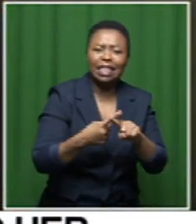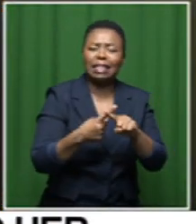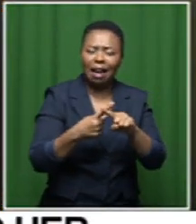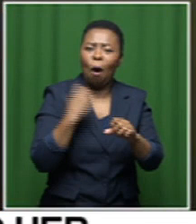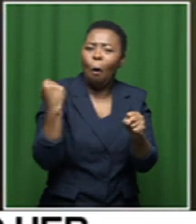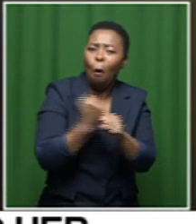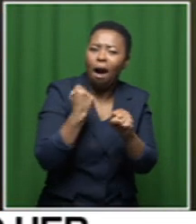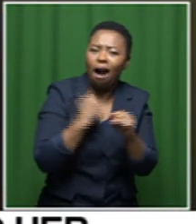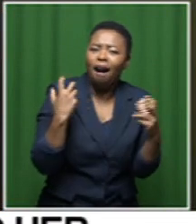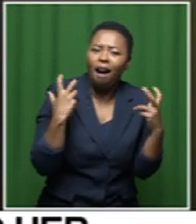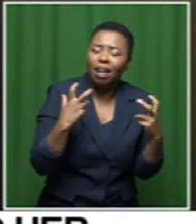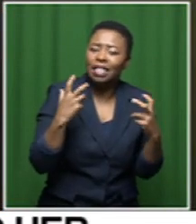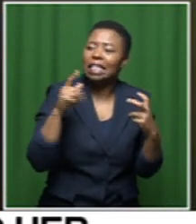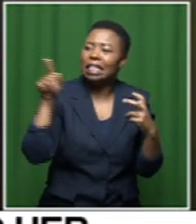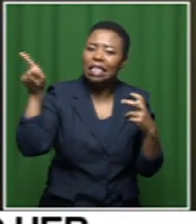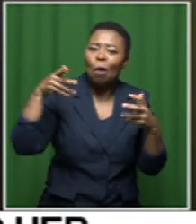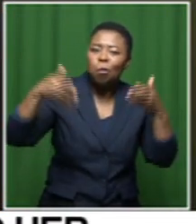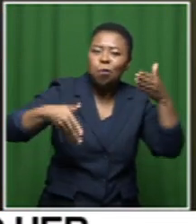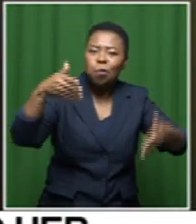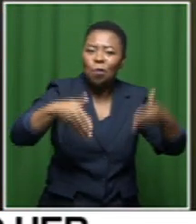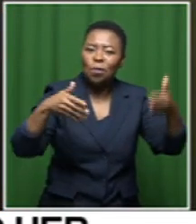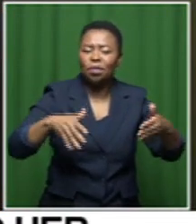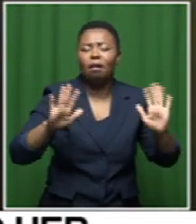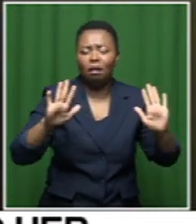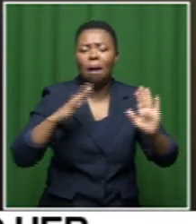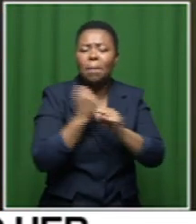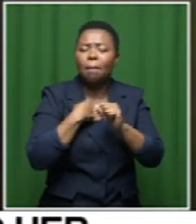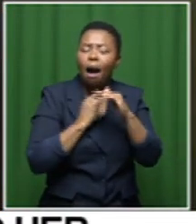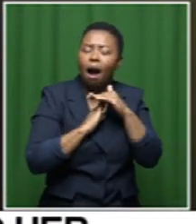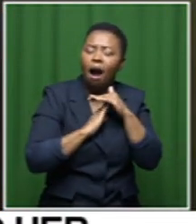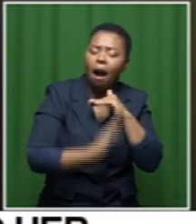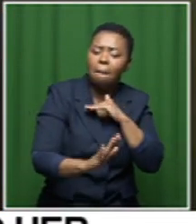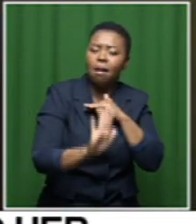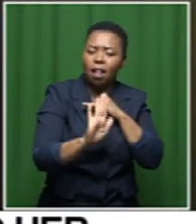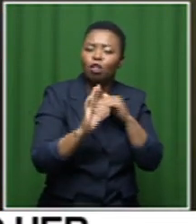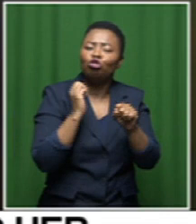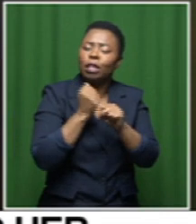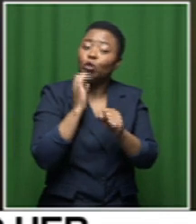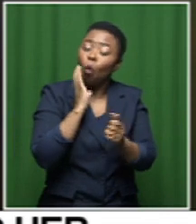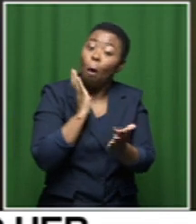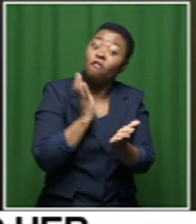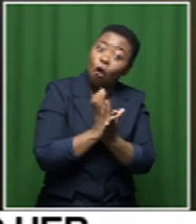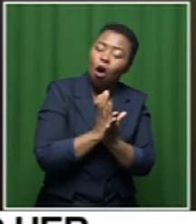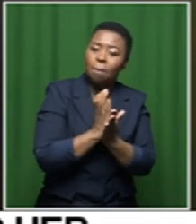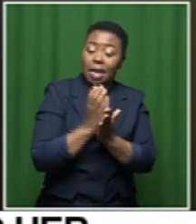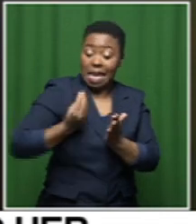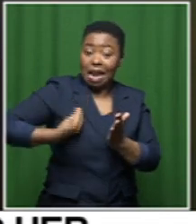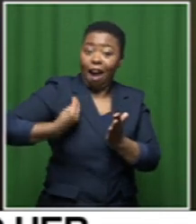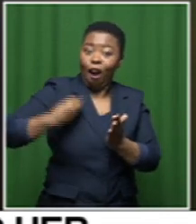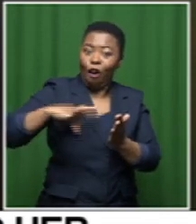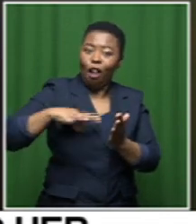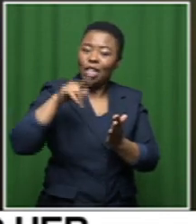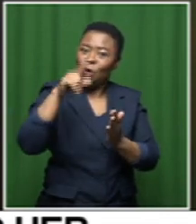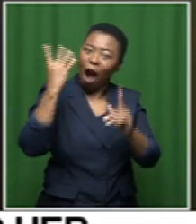being in their surroundings and just in their space is quite humbling and also just reaffirming as a young girl that you can actually